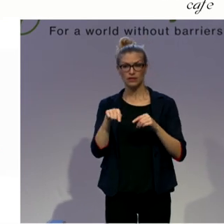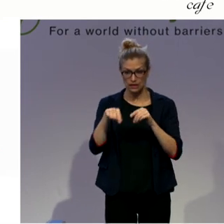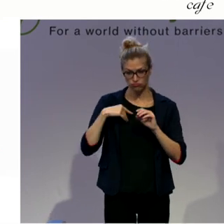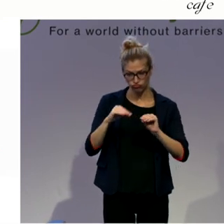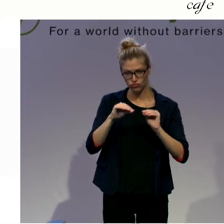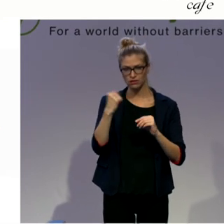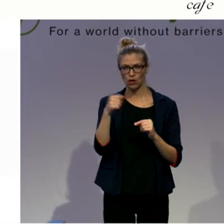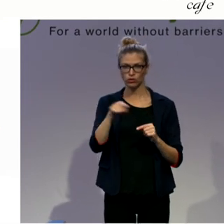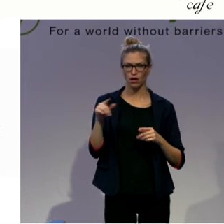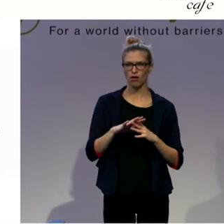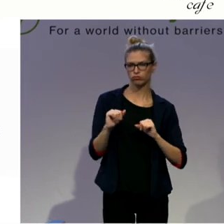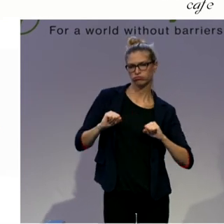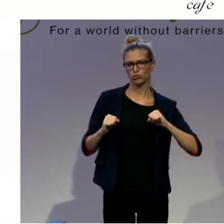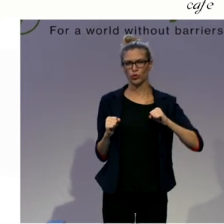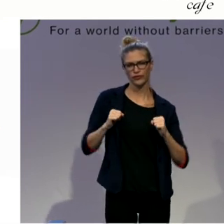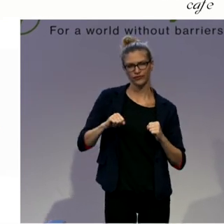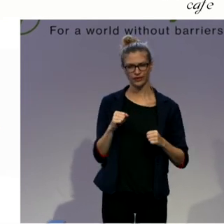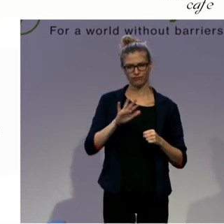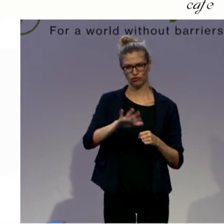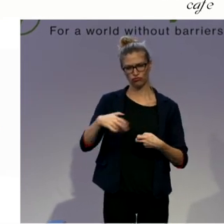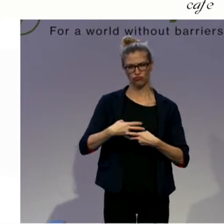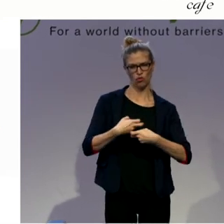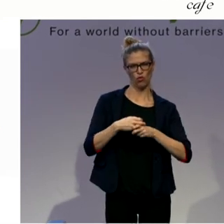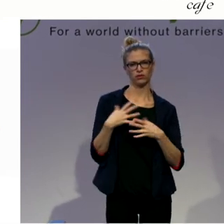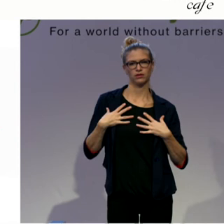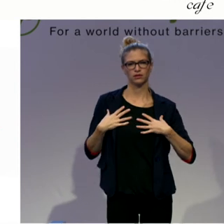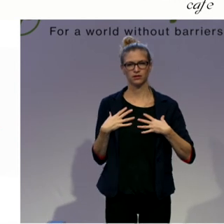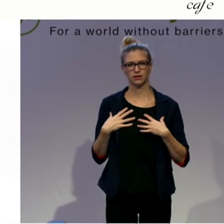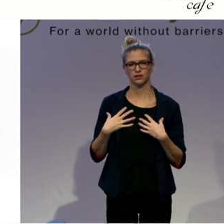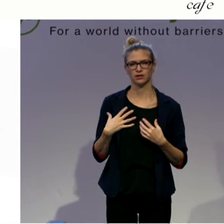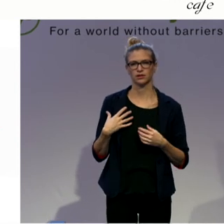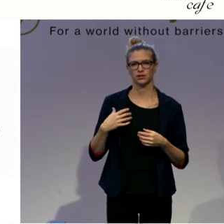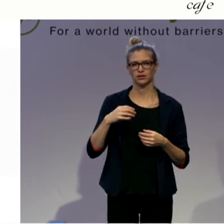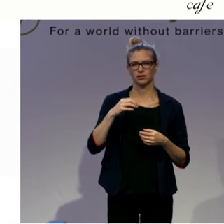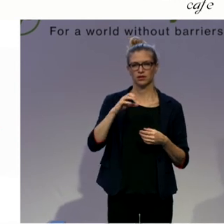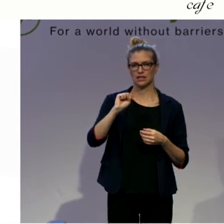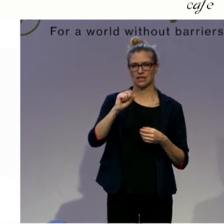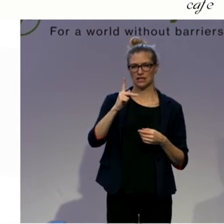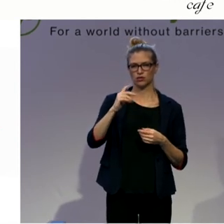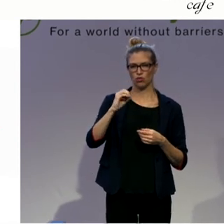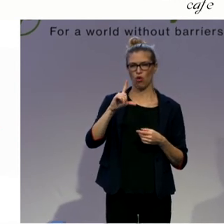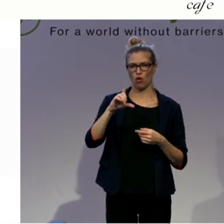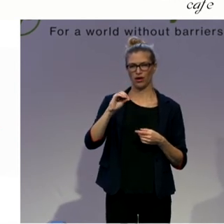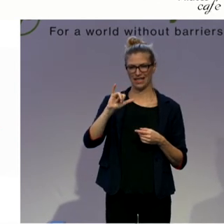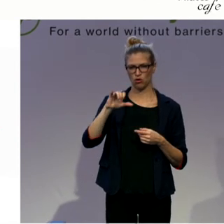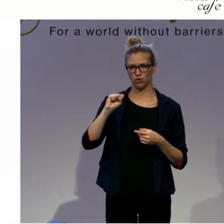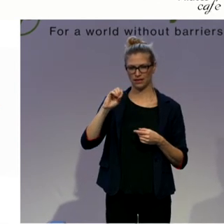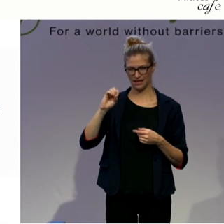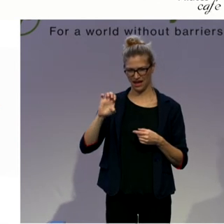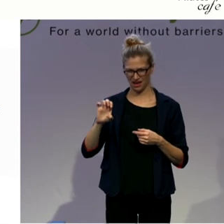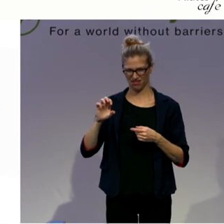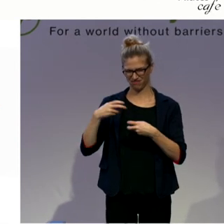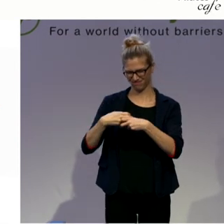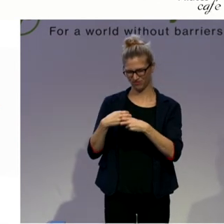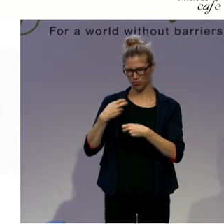some scoliosis prevention. We helped breathing actions and improved the abdominal strings.